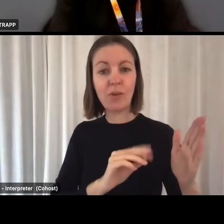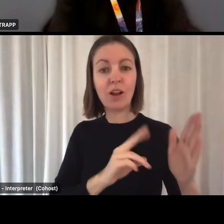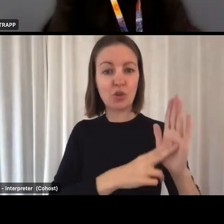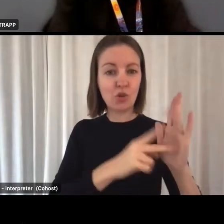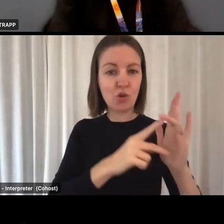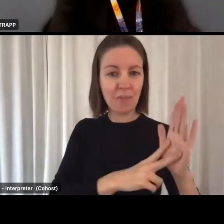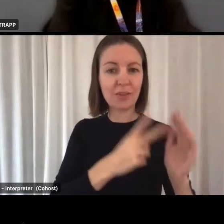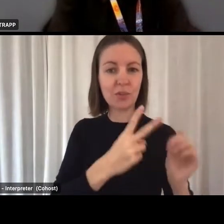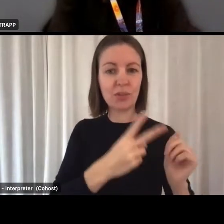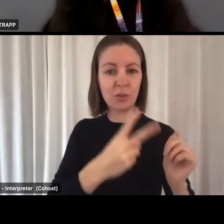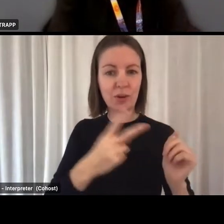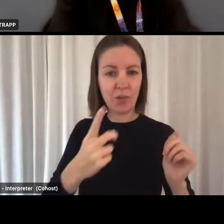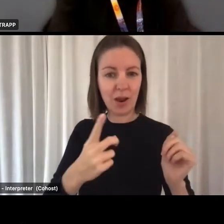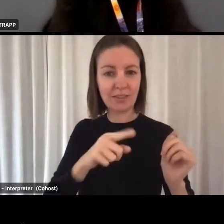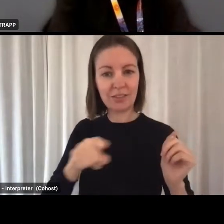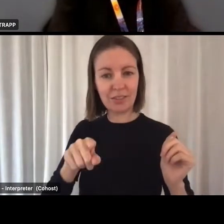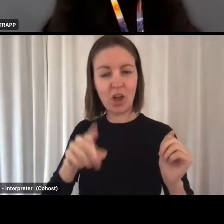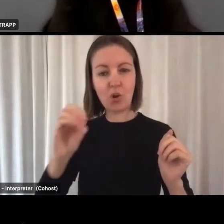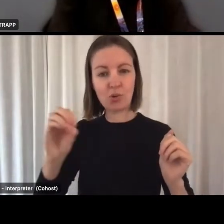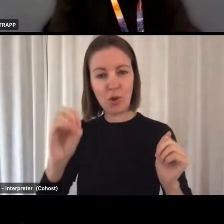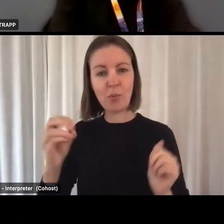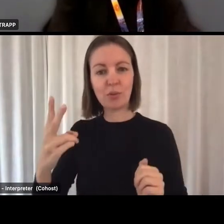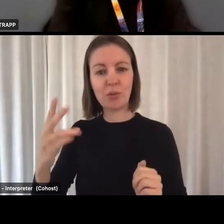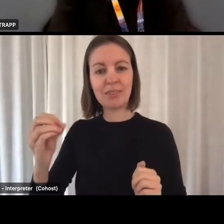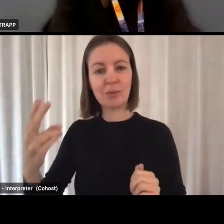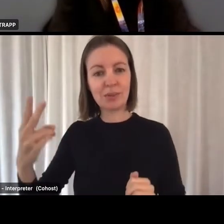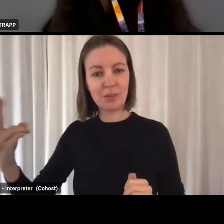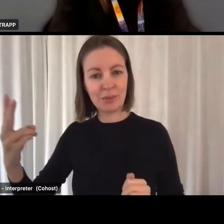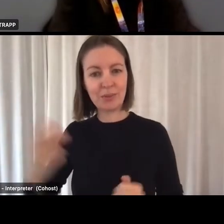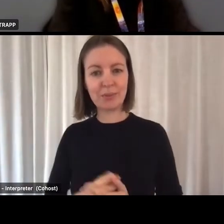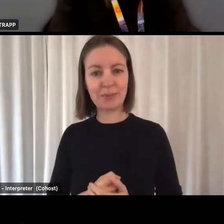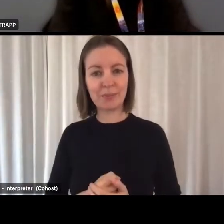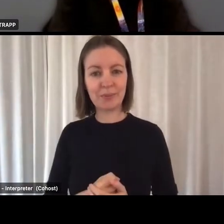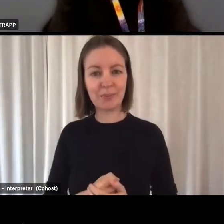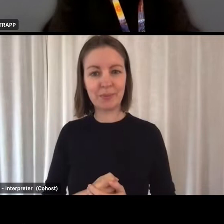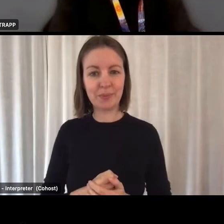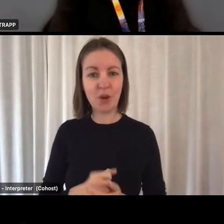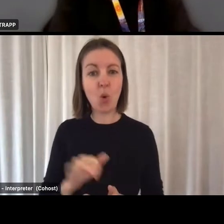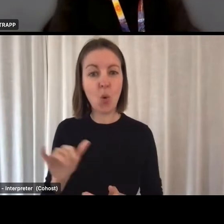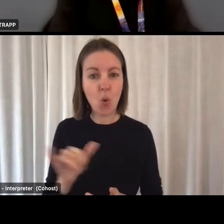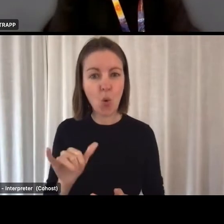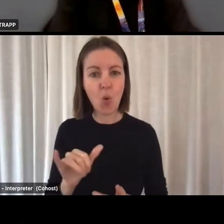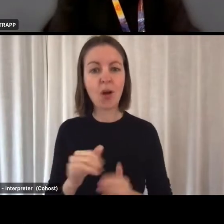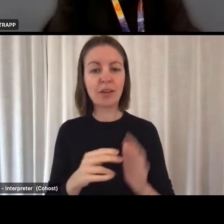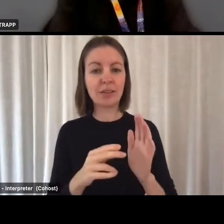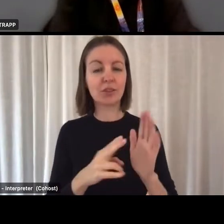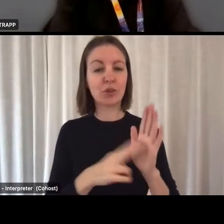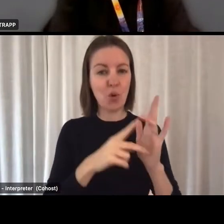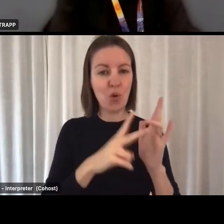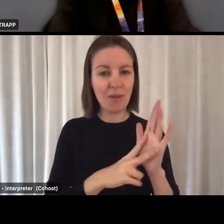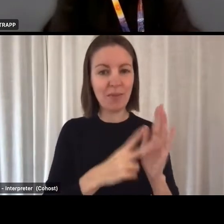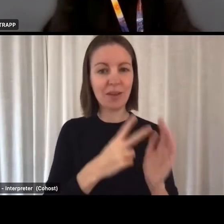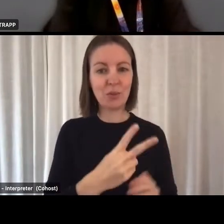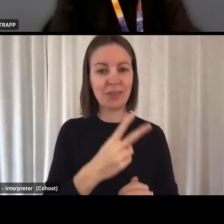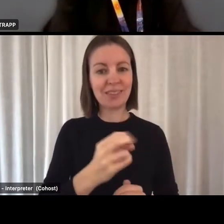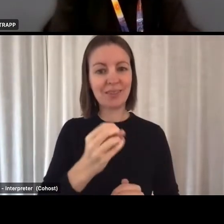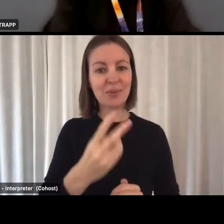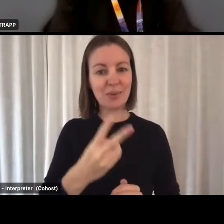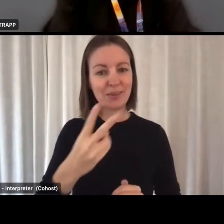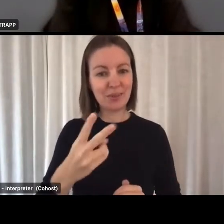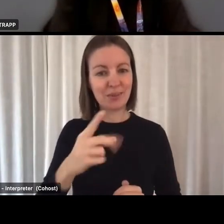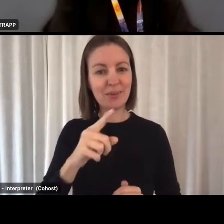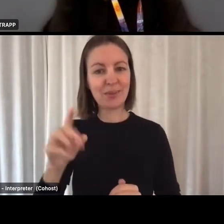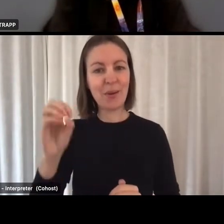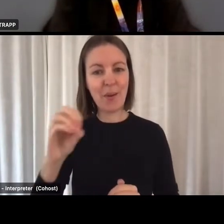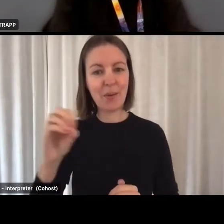31st of October 2022, or the 1st of November 2022 to the 31st of